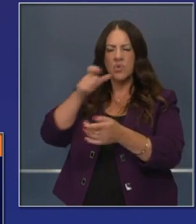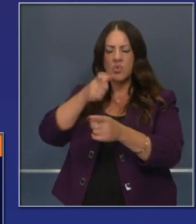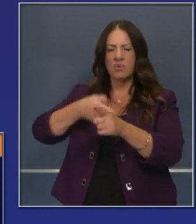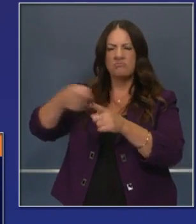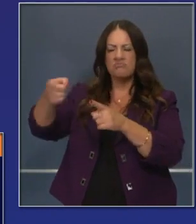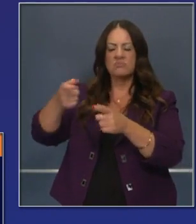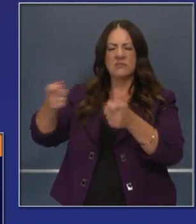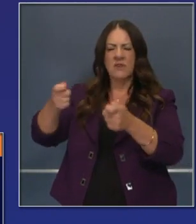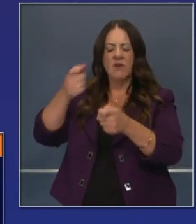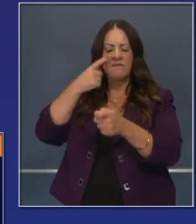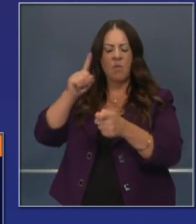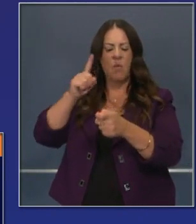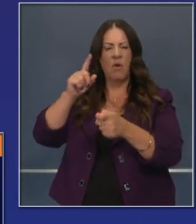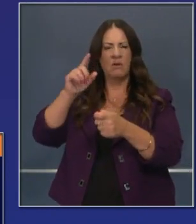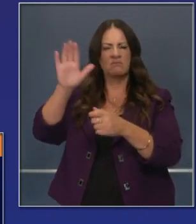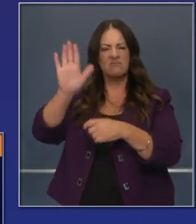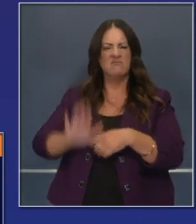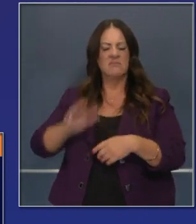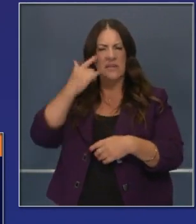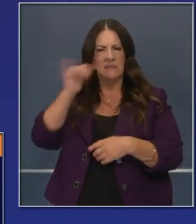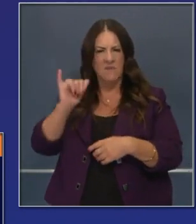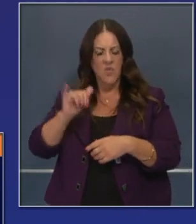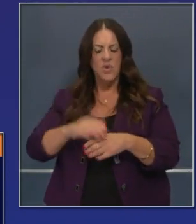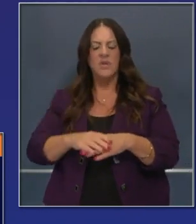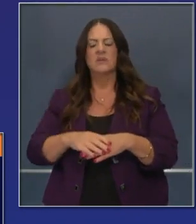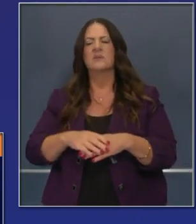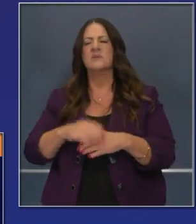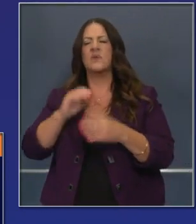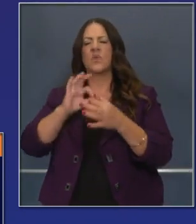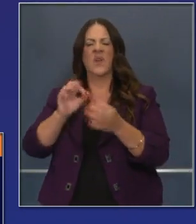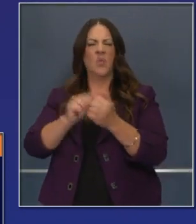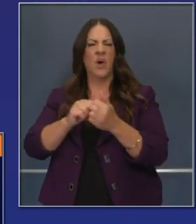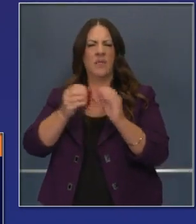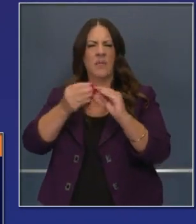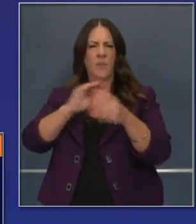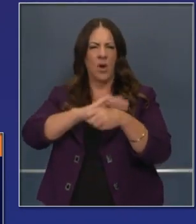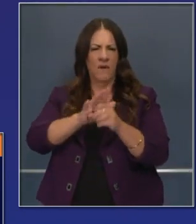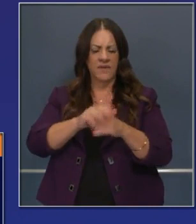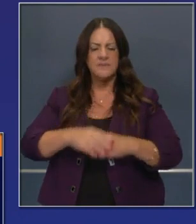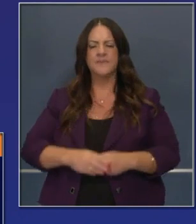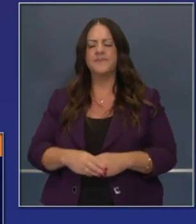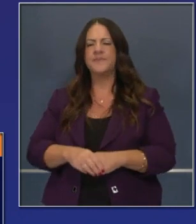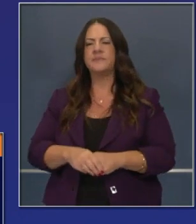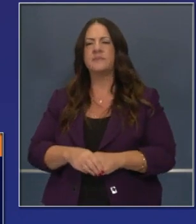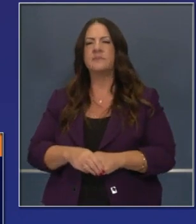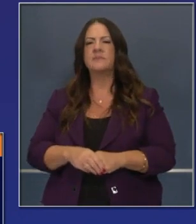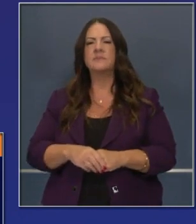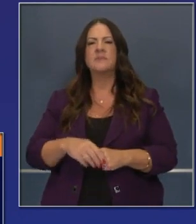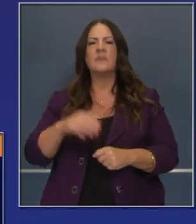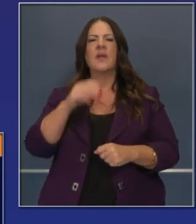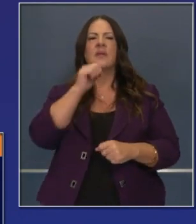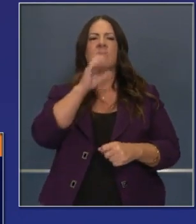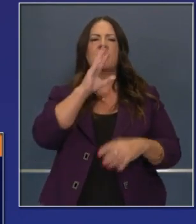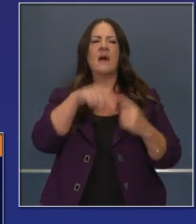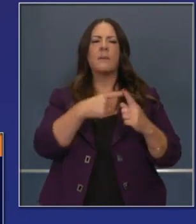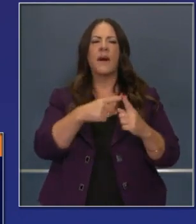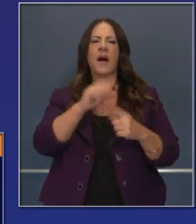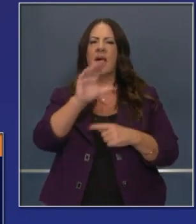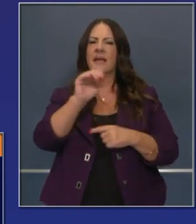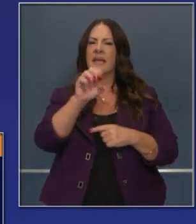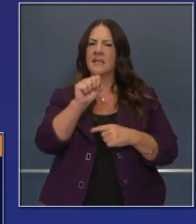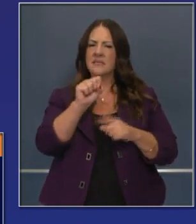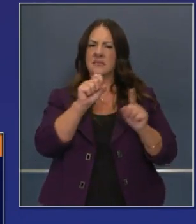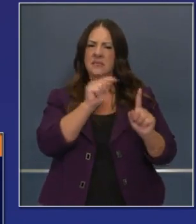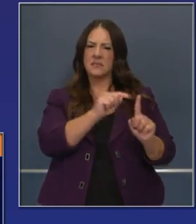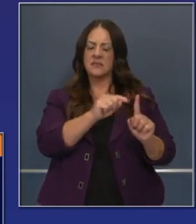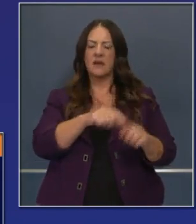at three different areas of the state where we are seeing some increases, not necessarily in cases, but in terms of the are